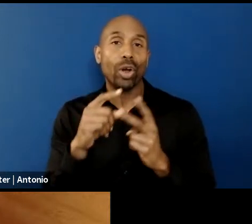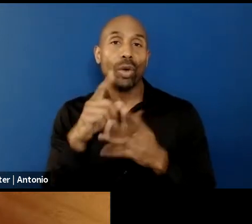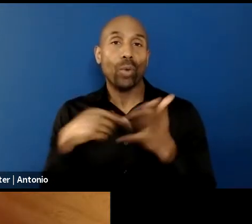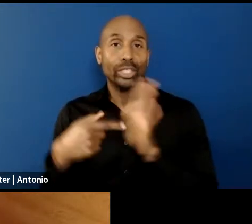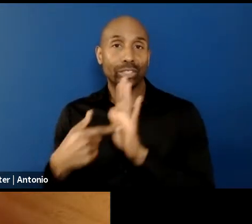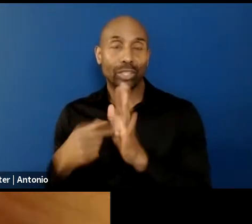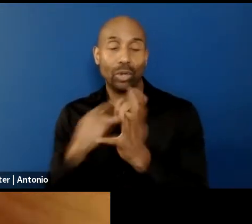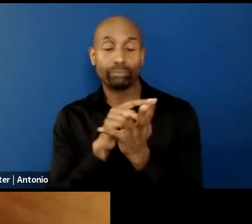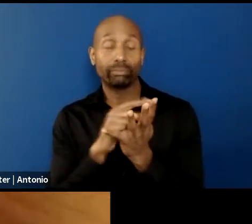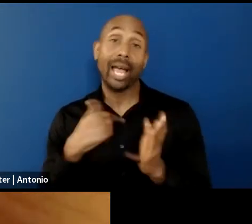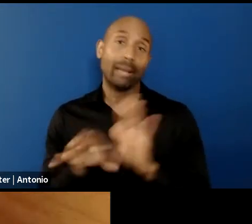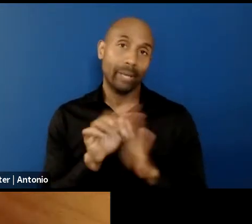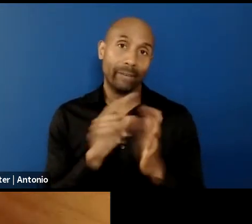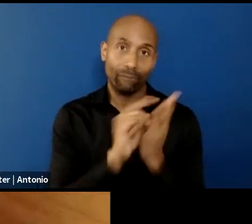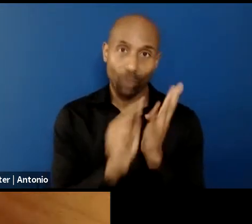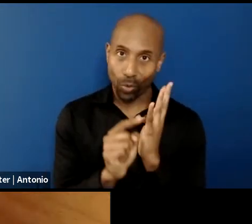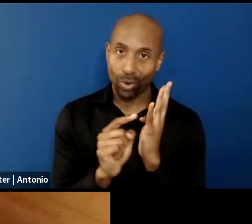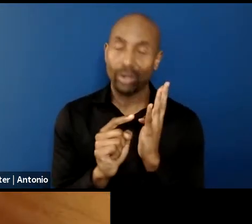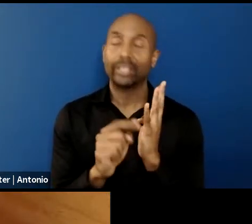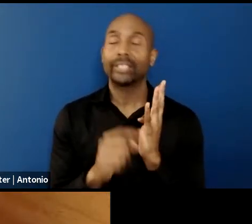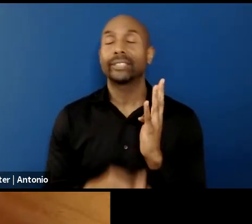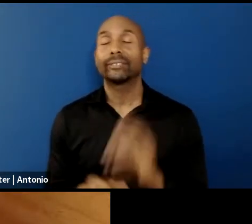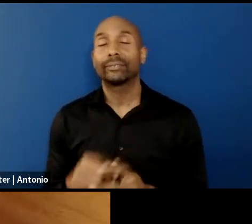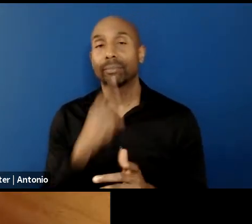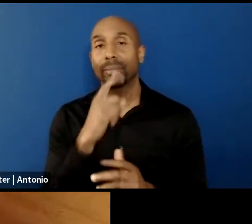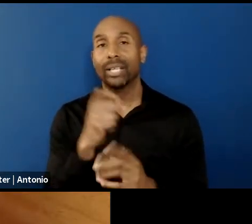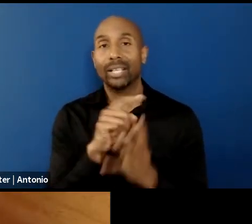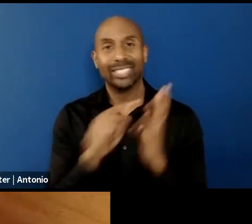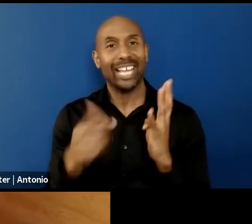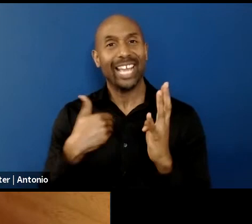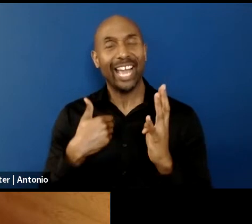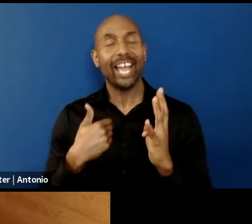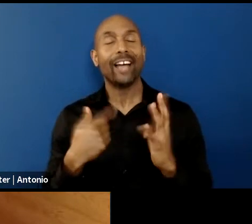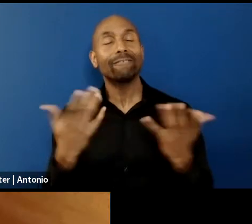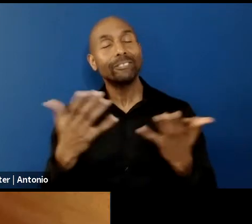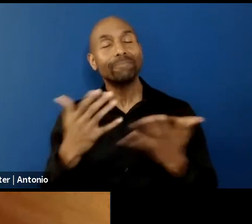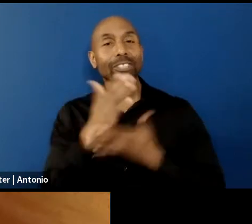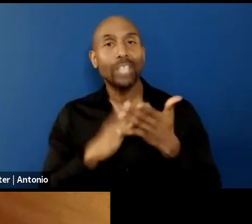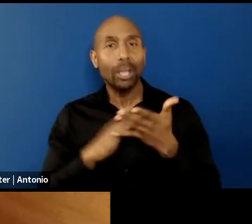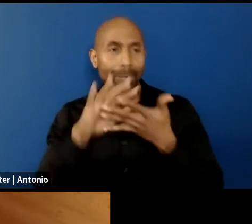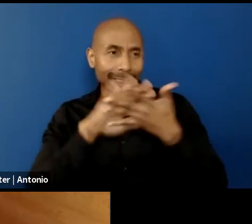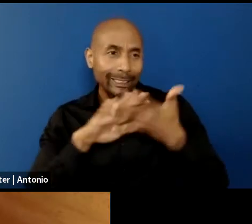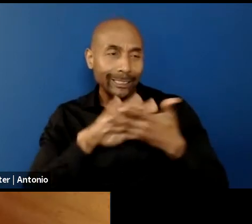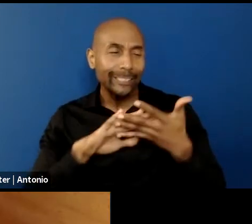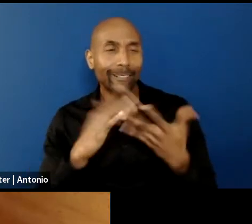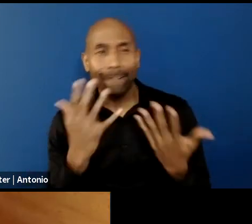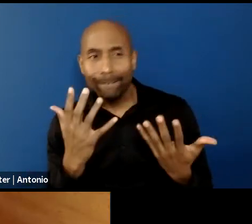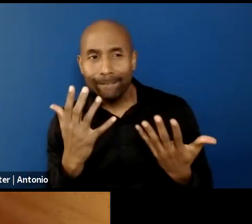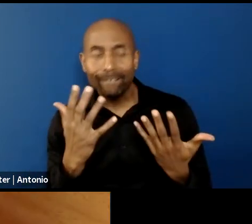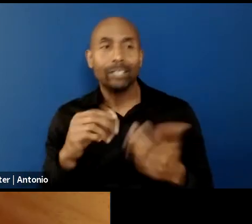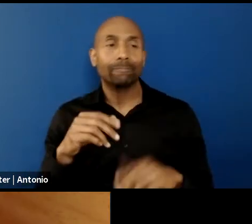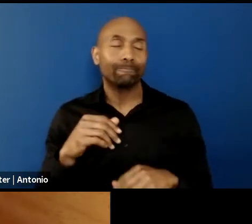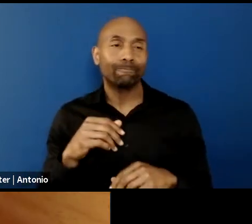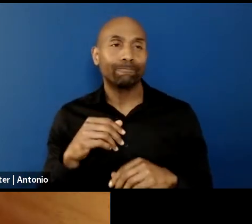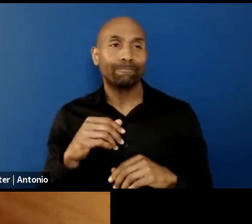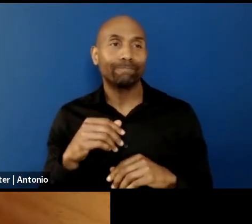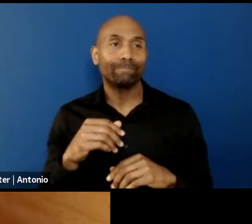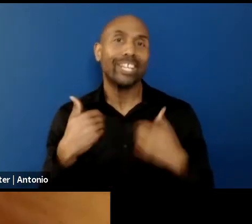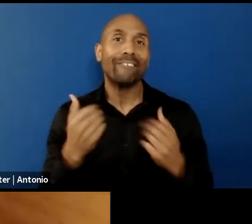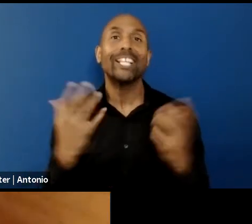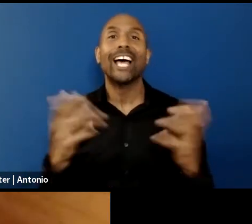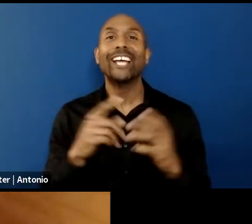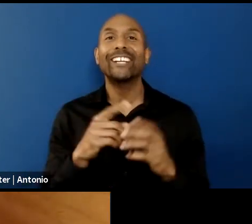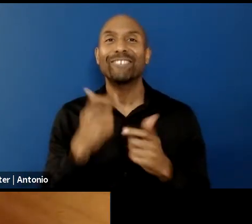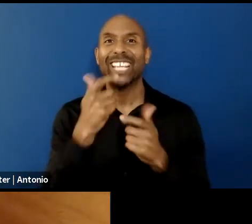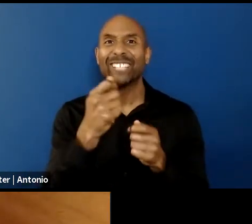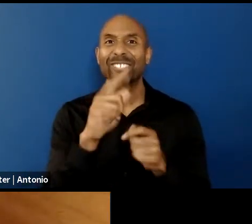really interested in also because they have a certain ambivalence and they create a lot of interesting questions around your